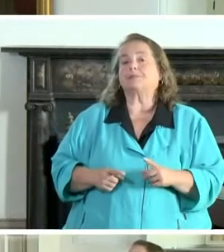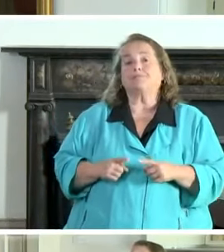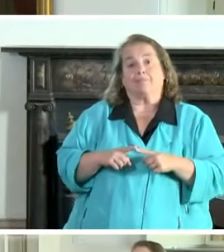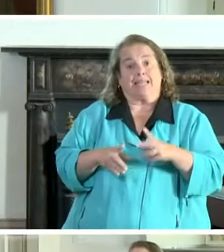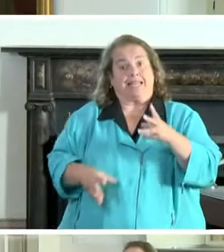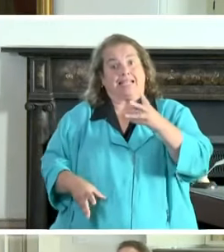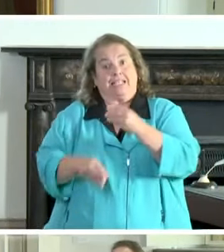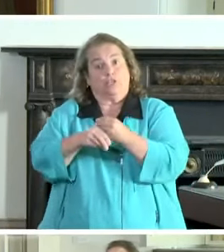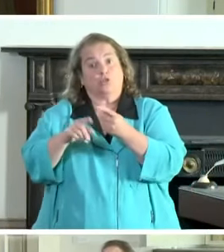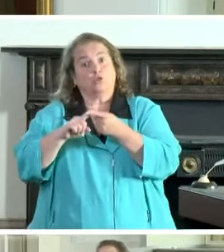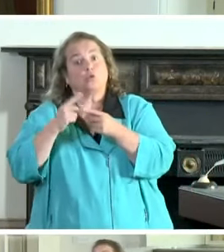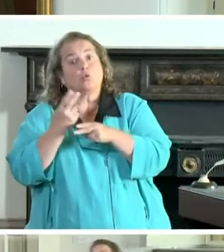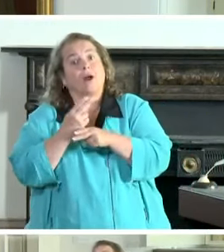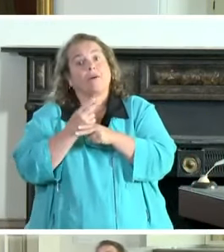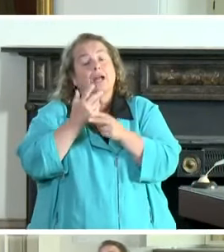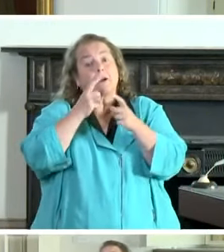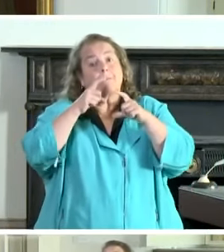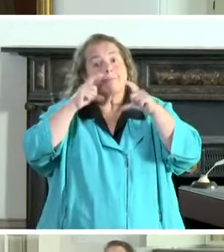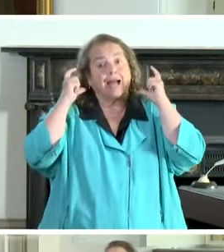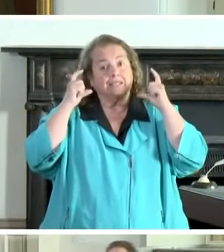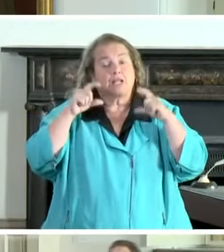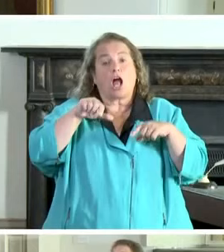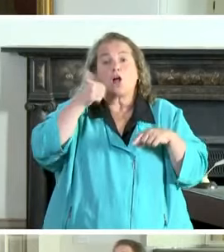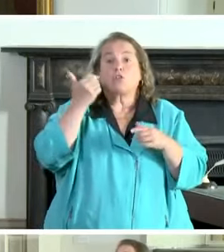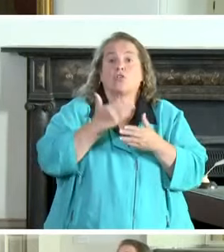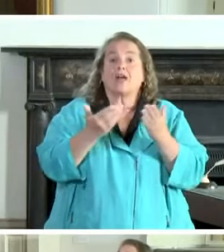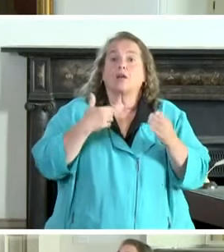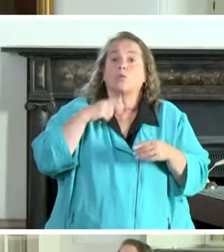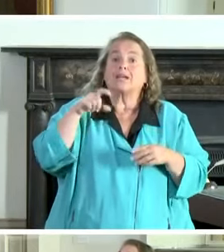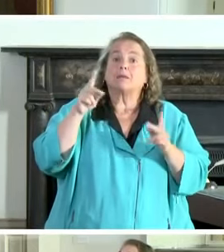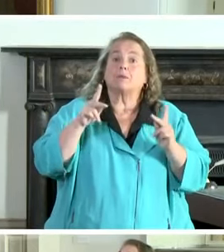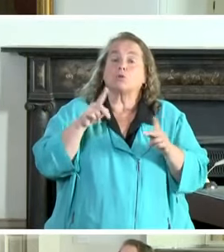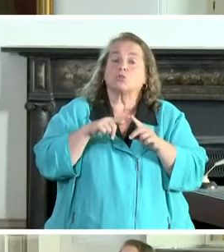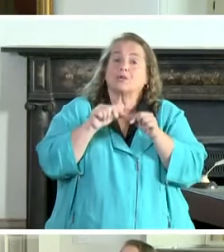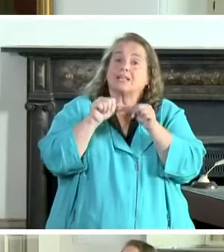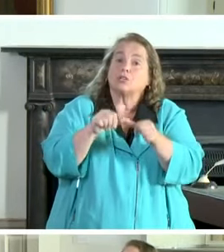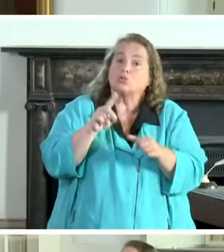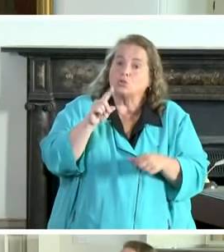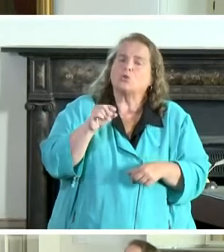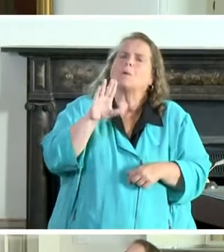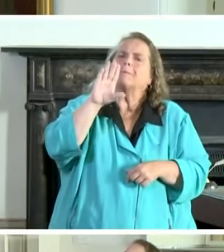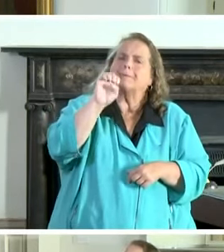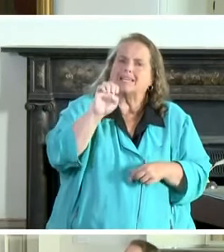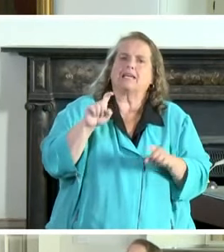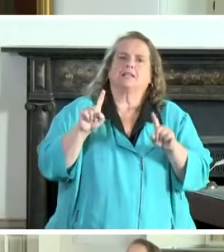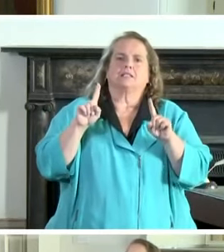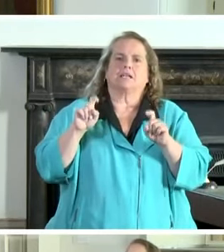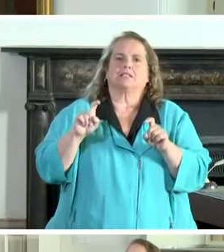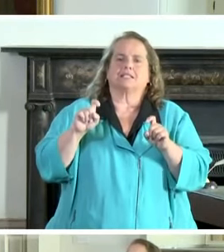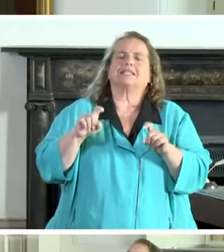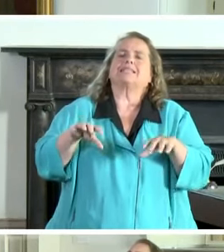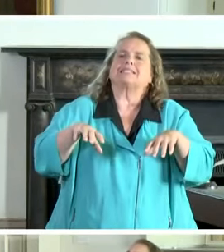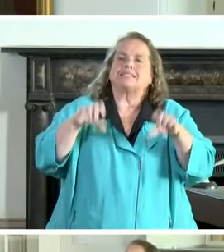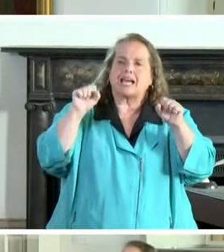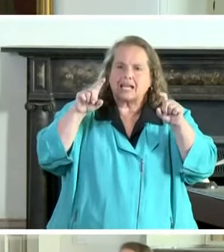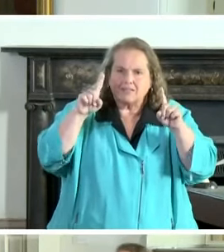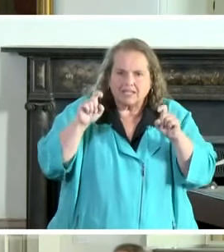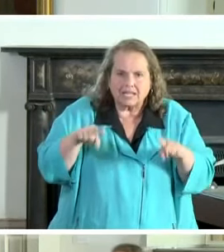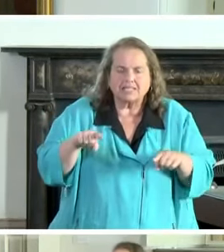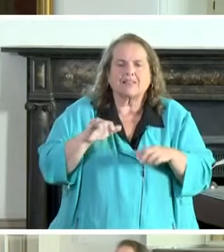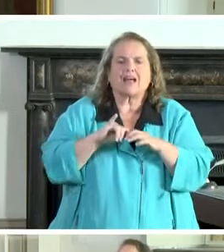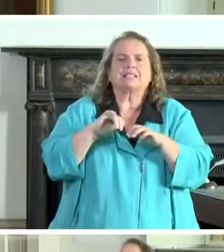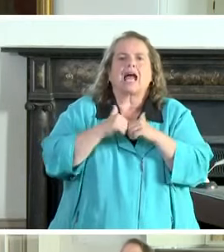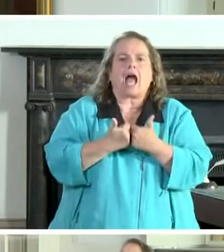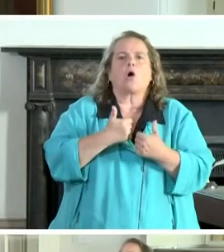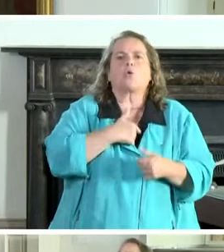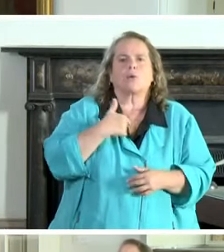to wearing a mask the other thing that we need people to continue to do is be tested that's how we know that